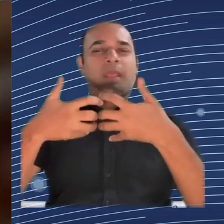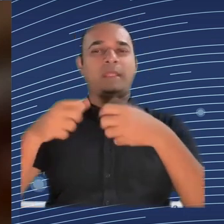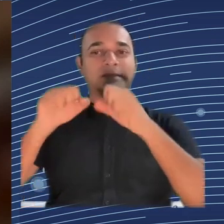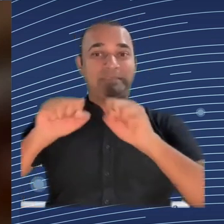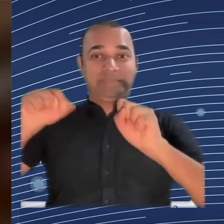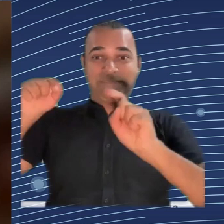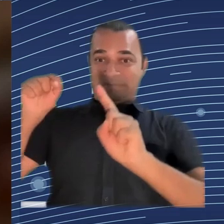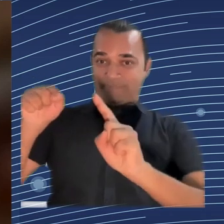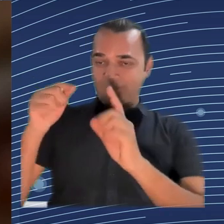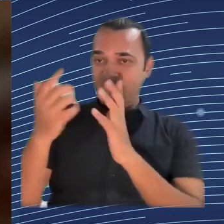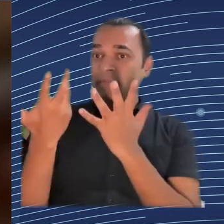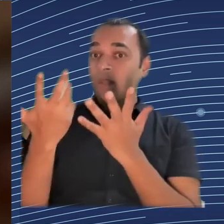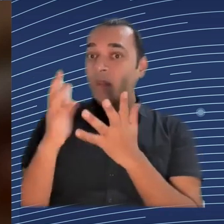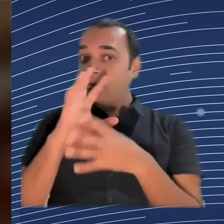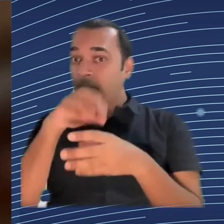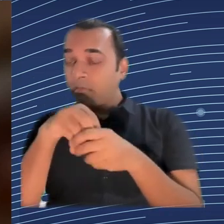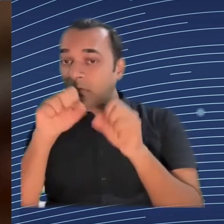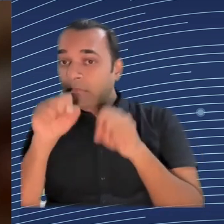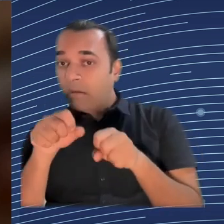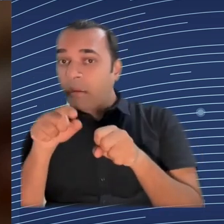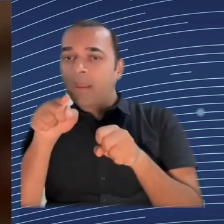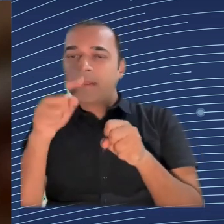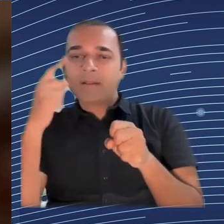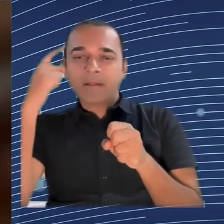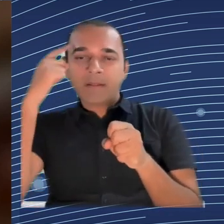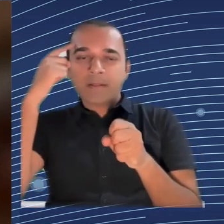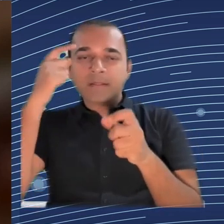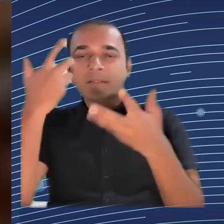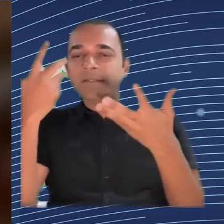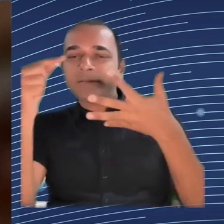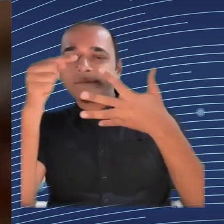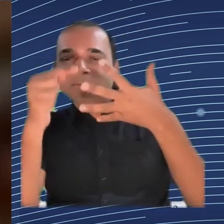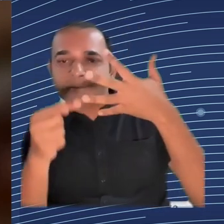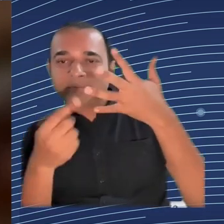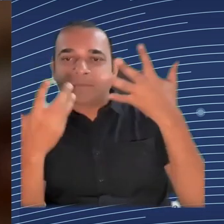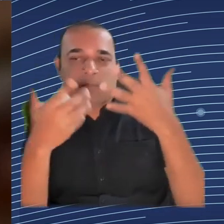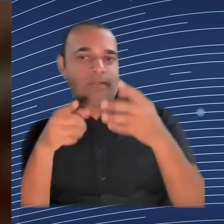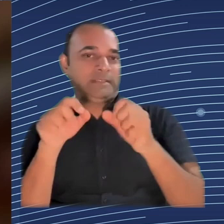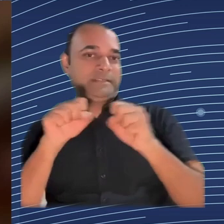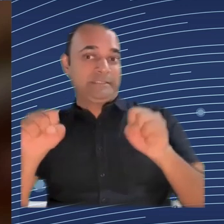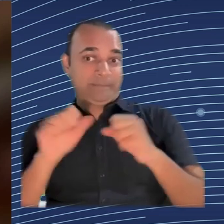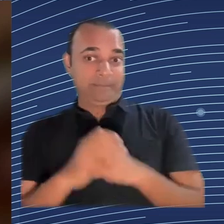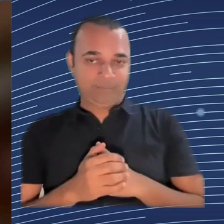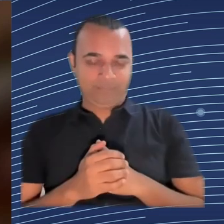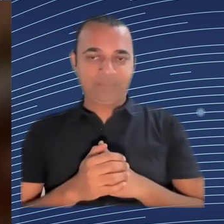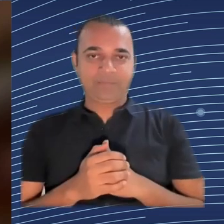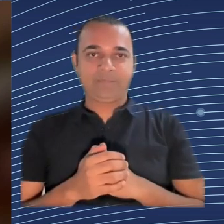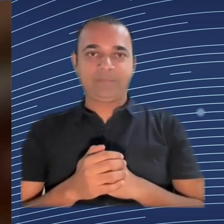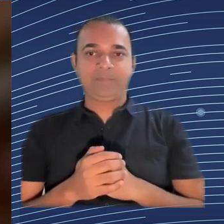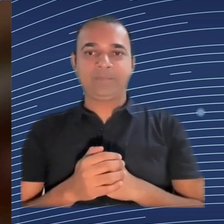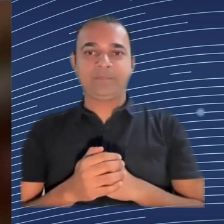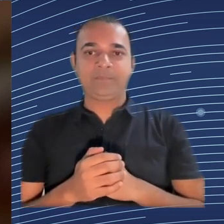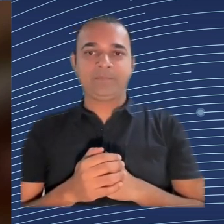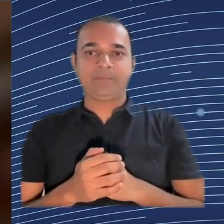I don't think we need machine learning skills. These people don't need machine learning skills. They need a basic understanding of machine learning logics.